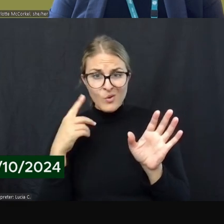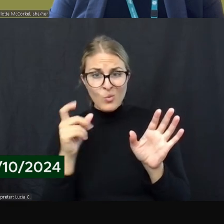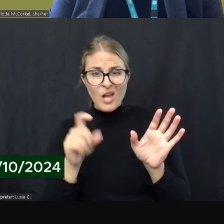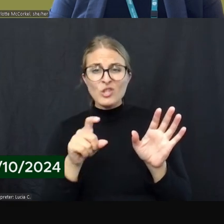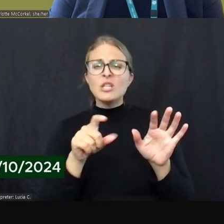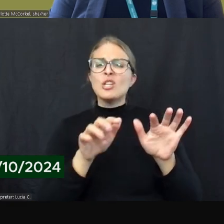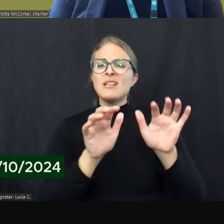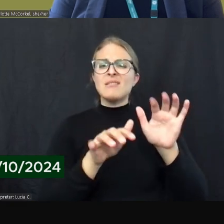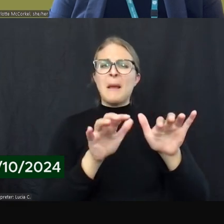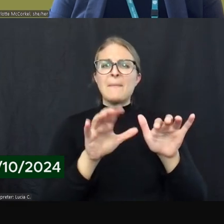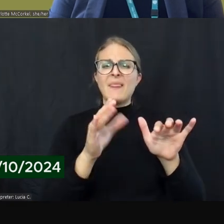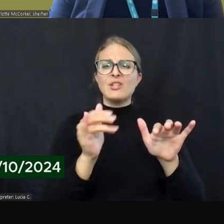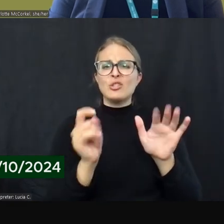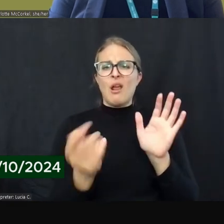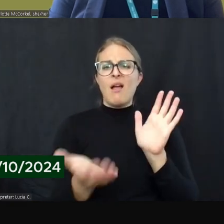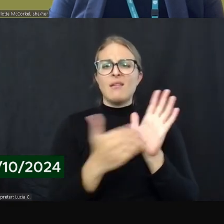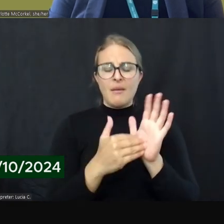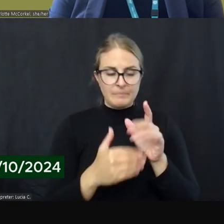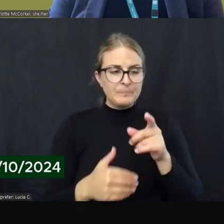another question in there.